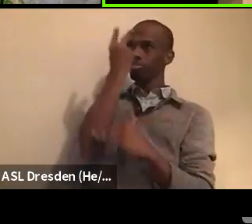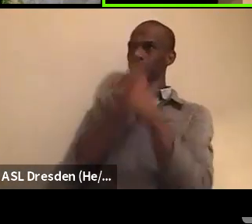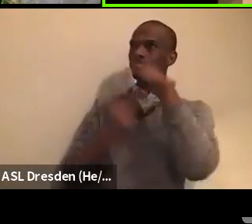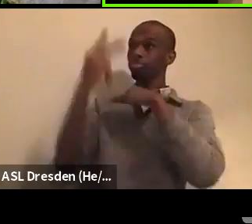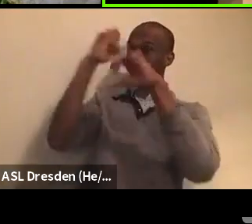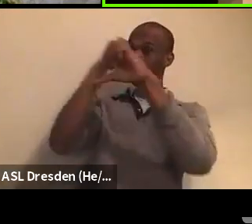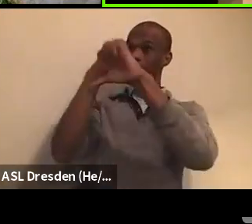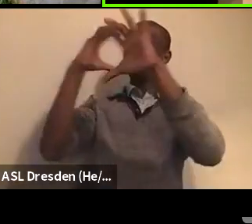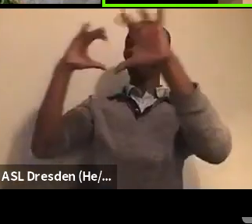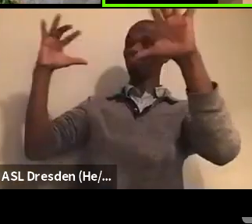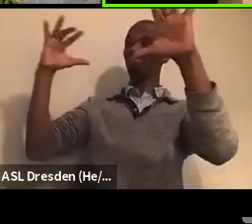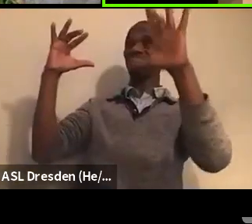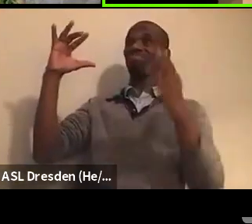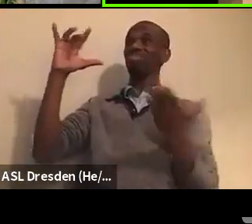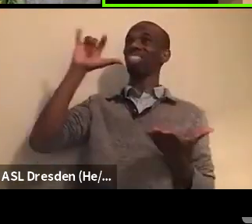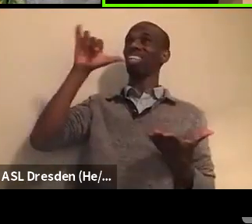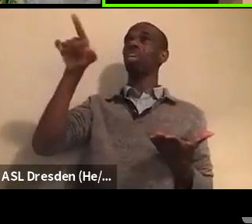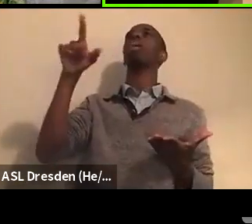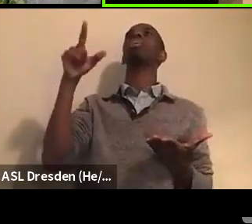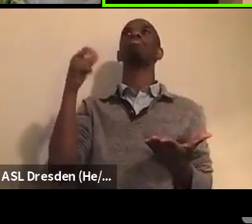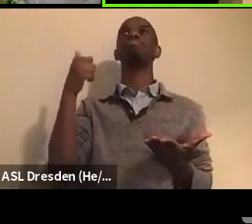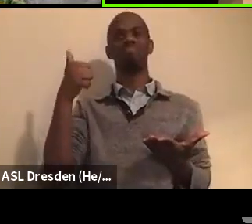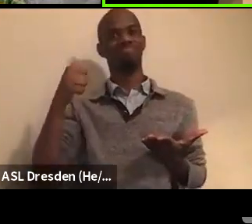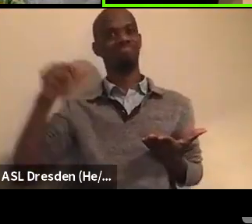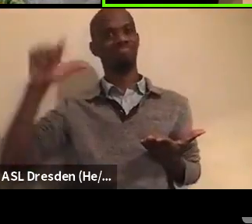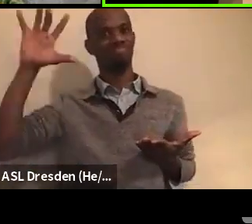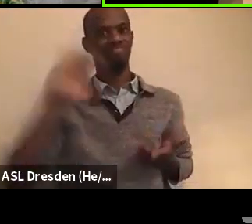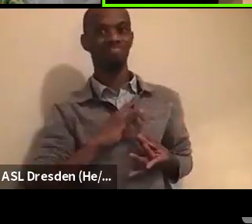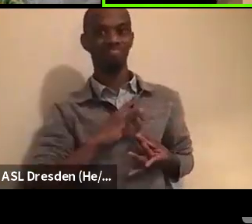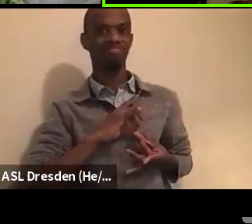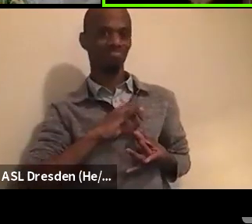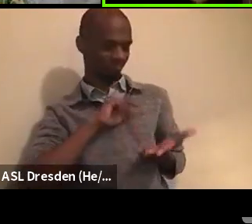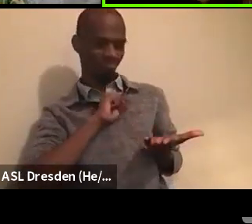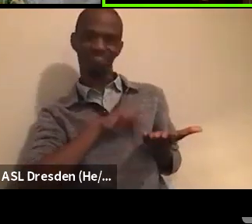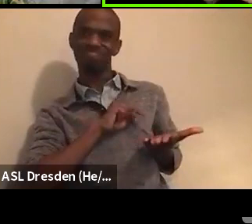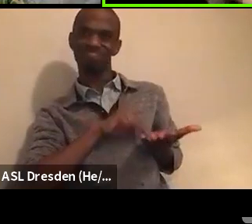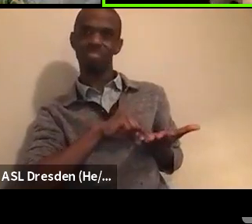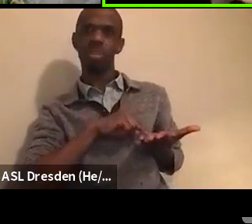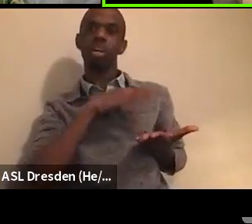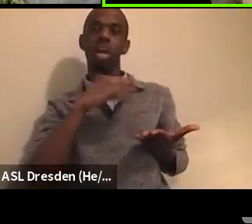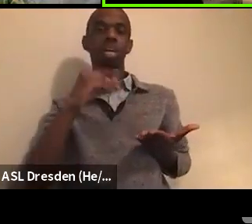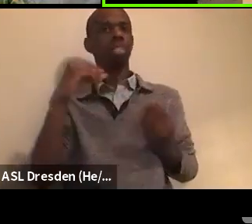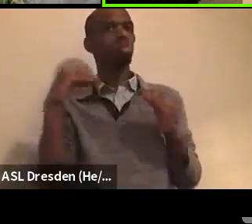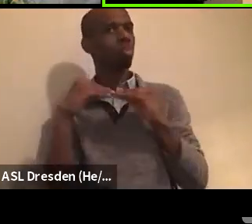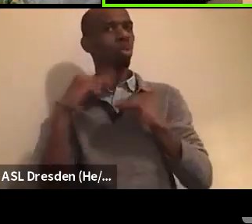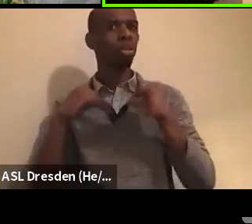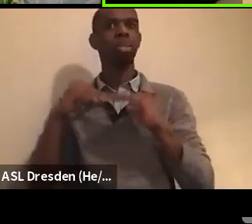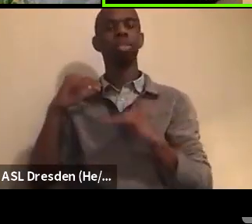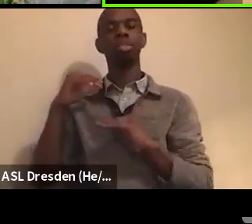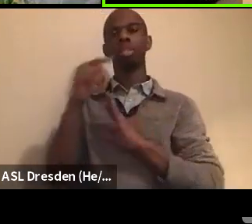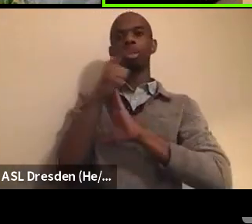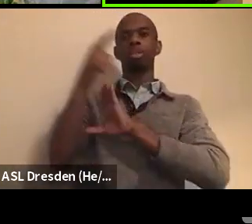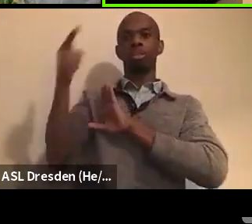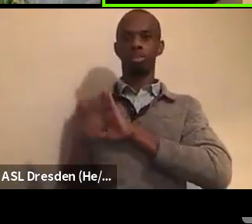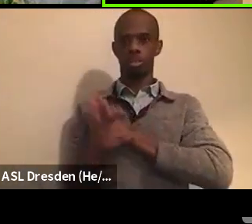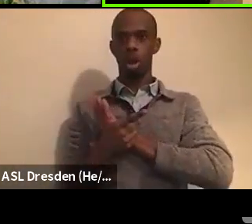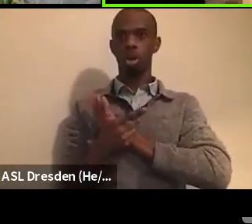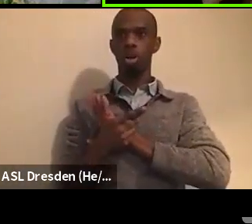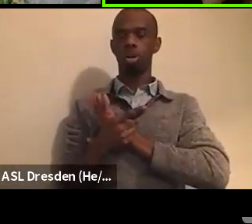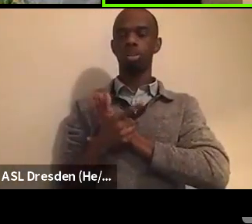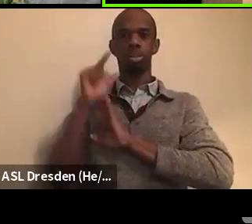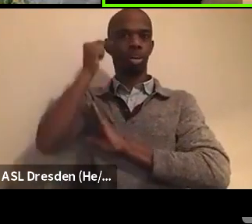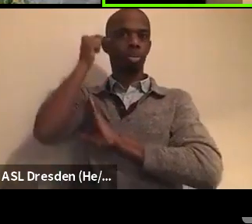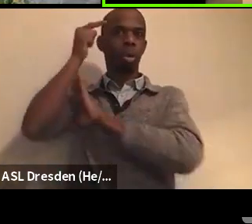you know, so many more ways beyond just the passage of the federal legislation that we will see this show up. Um,